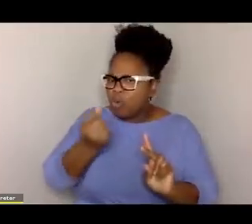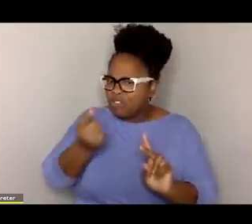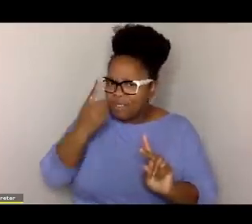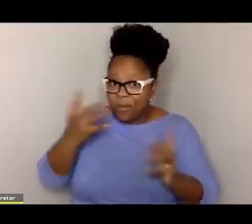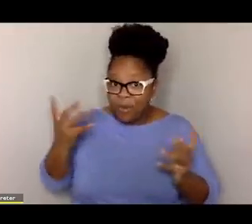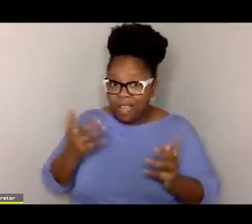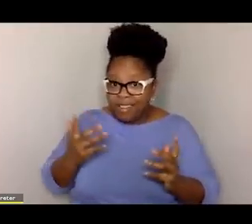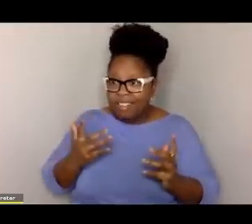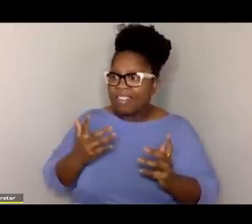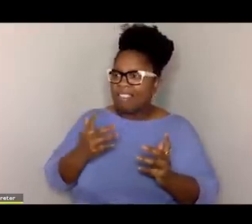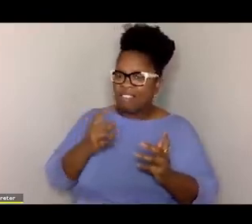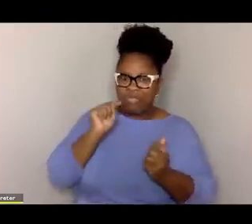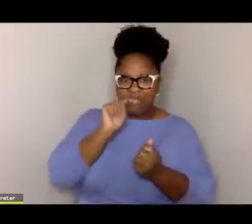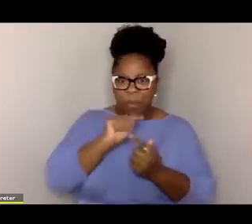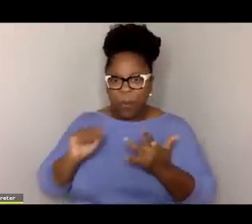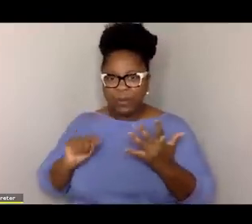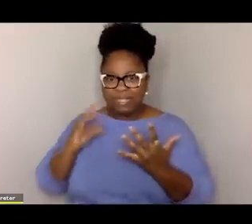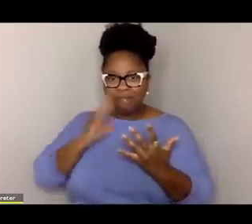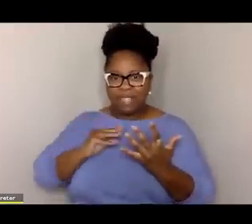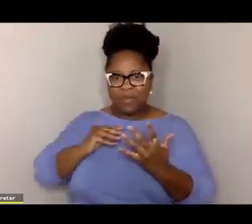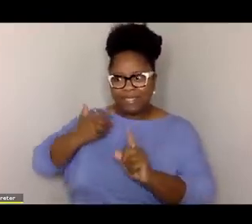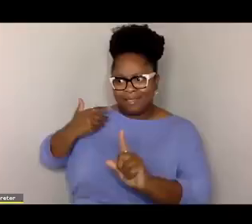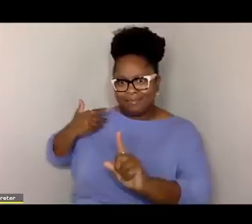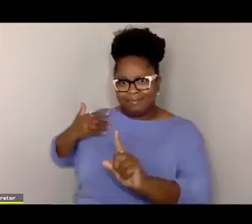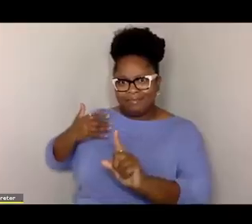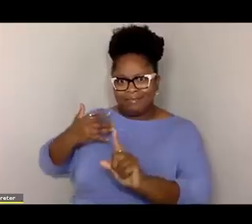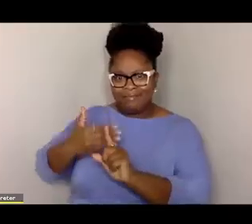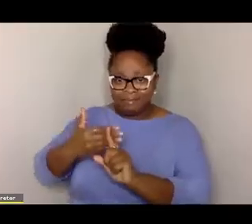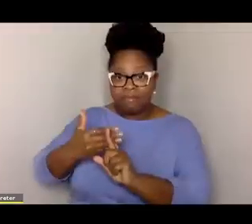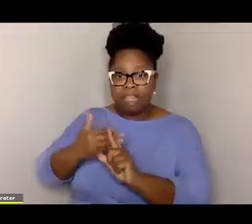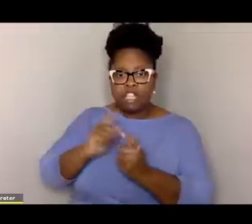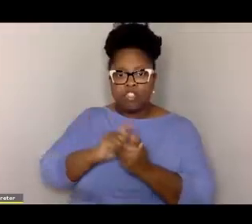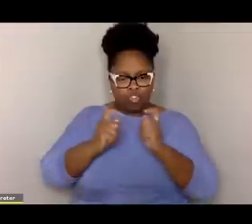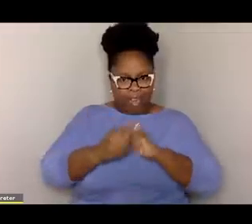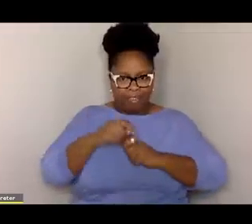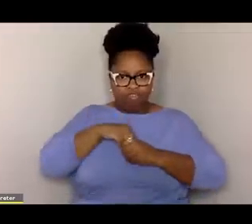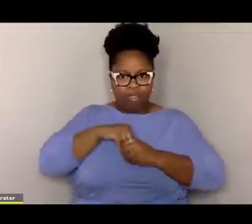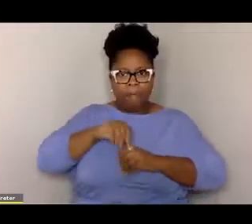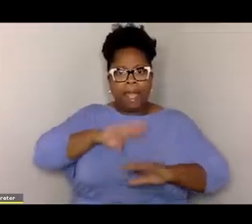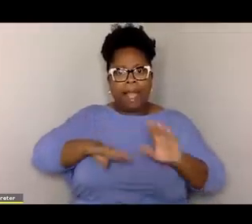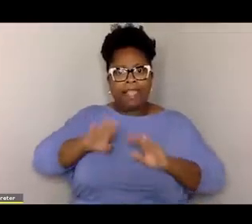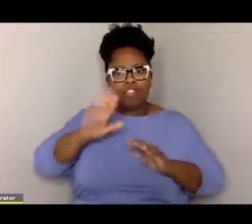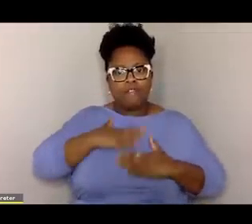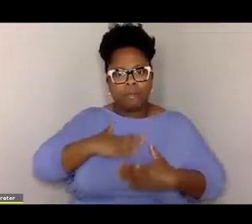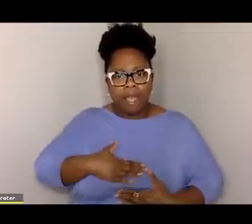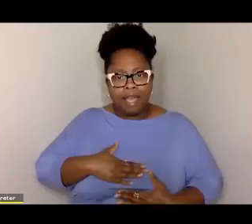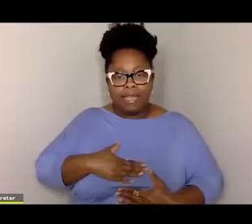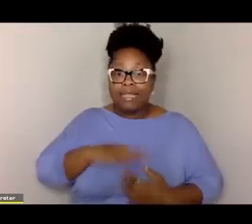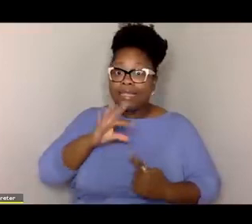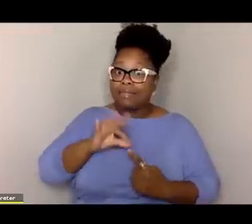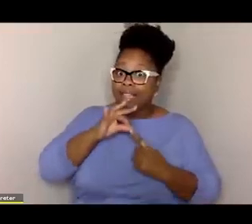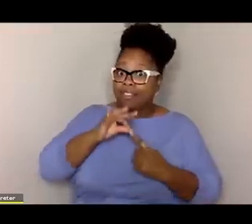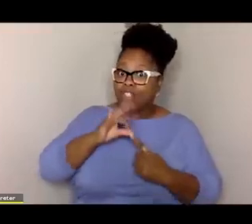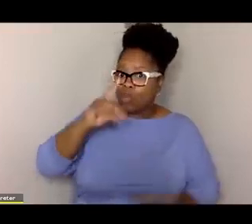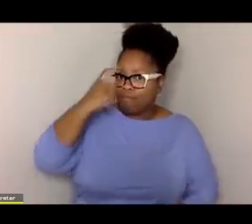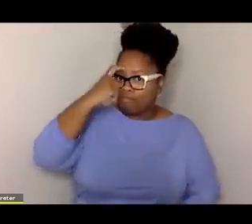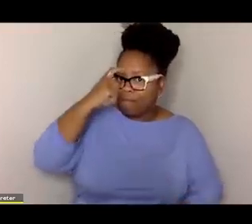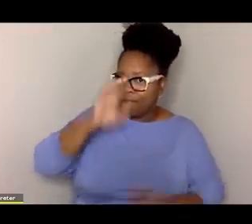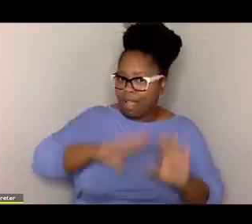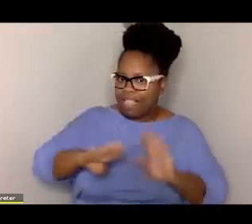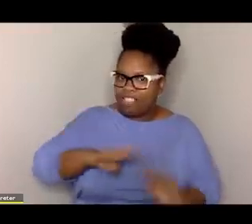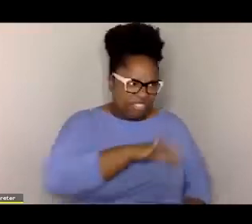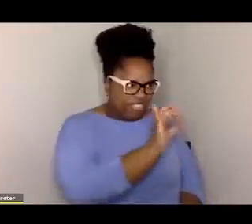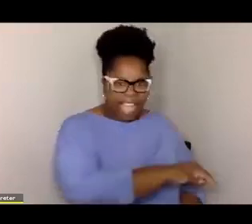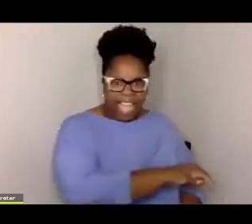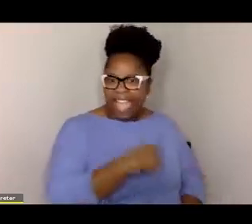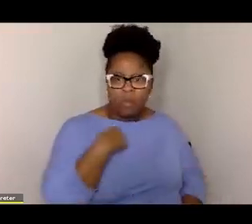think they connect with is that those experiences literally change the biology of your body. Yes. Particularly the biology